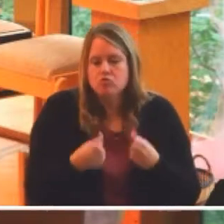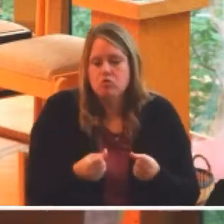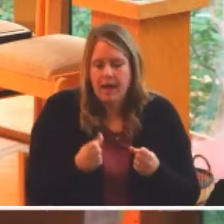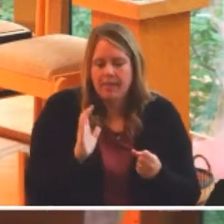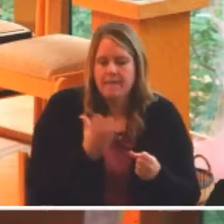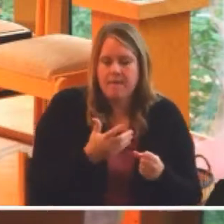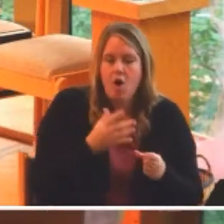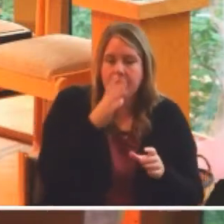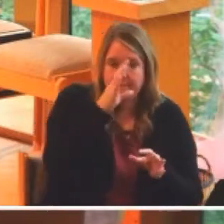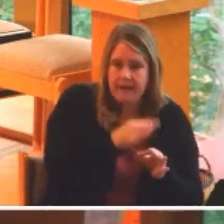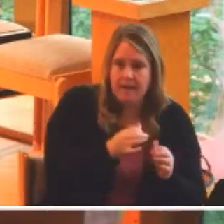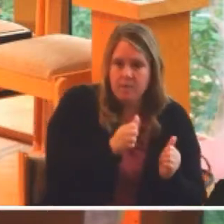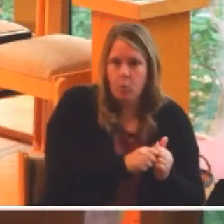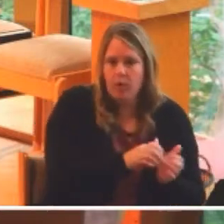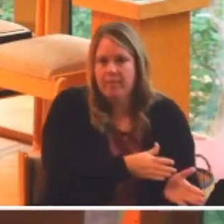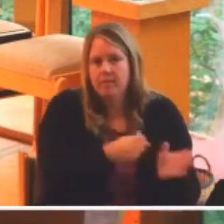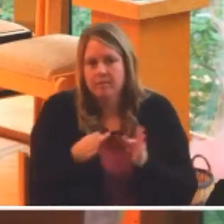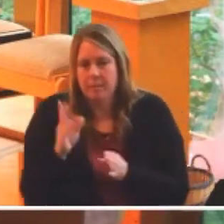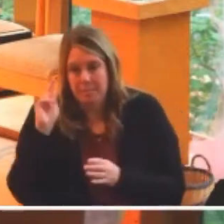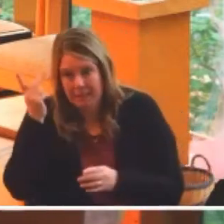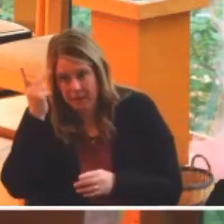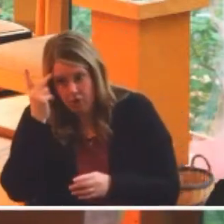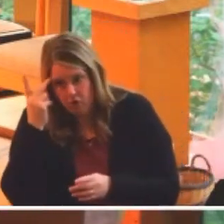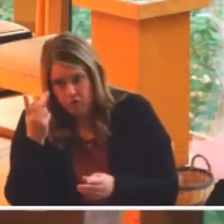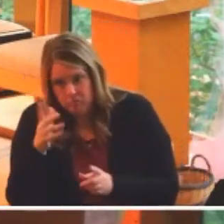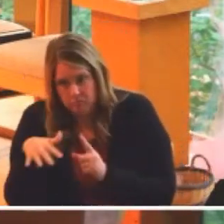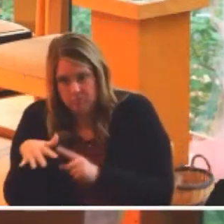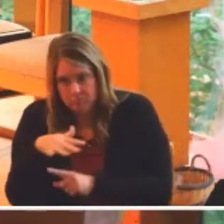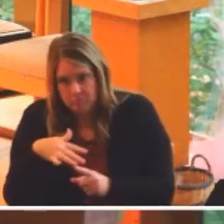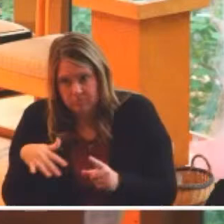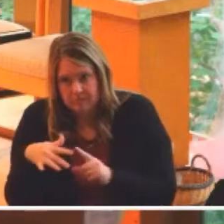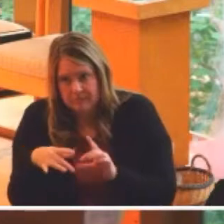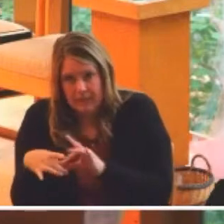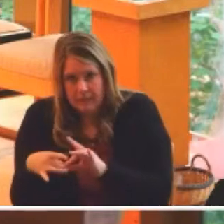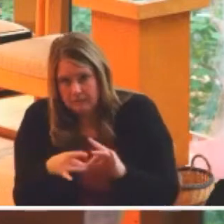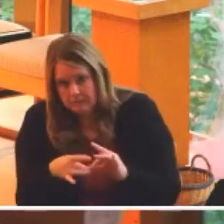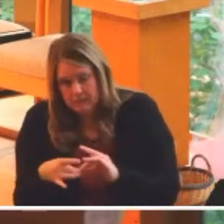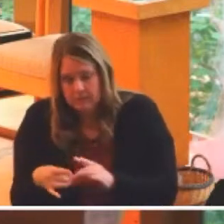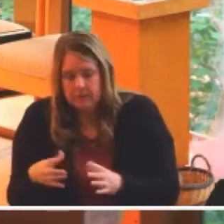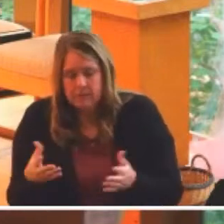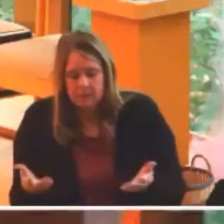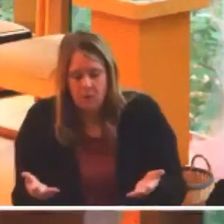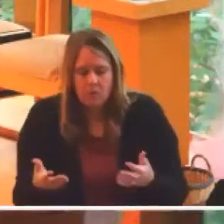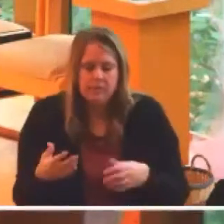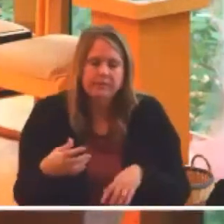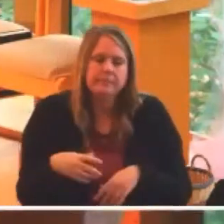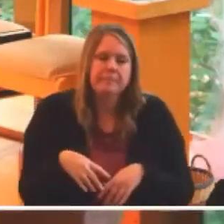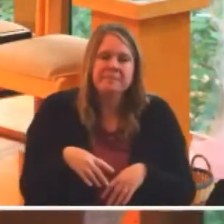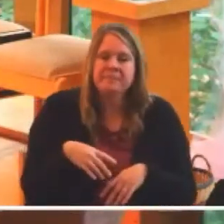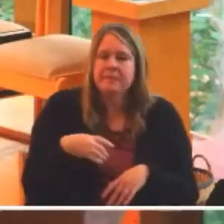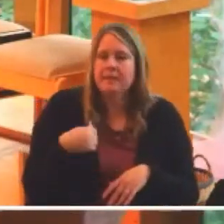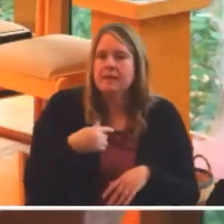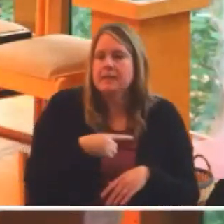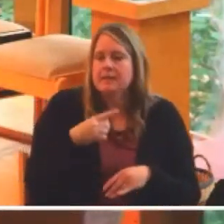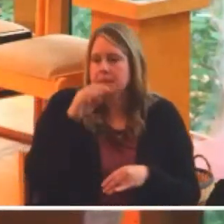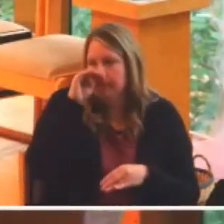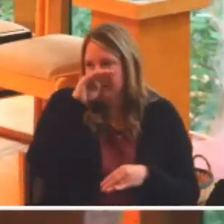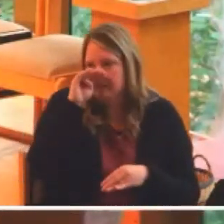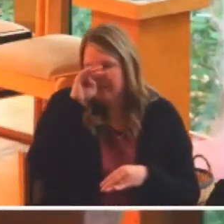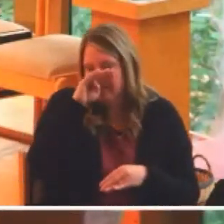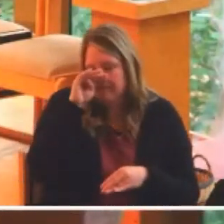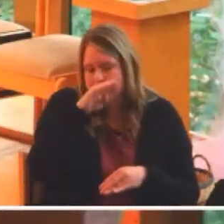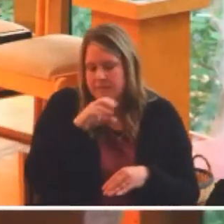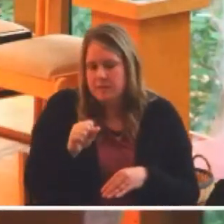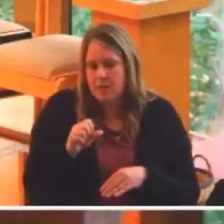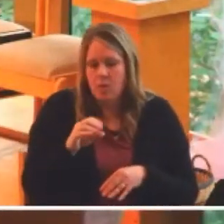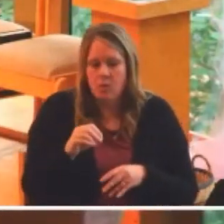This is despite so much of the redemptive work that Christ calls us towards being against that exact kind of power.